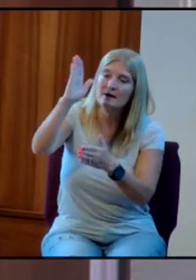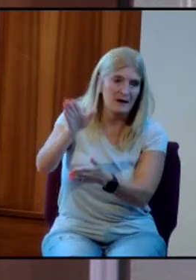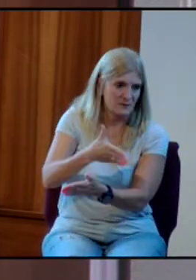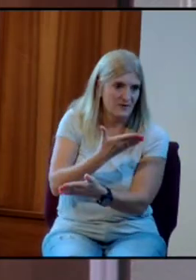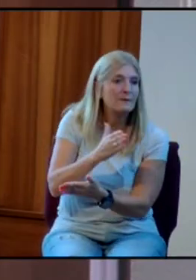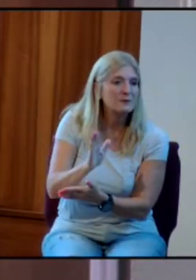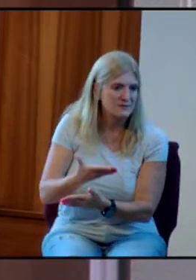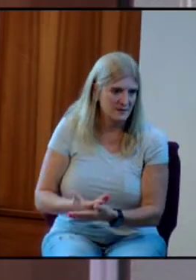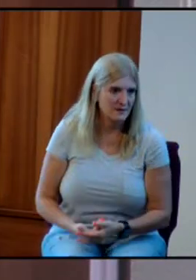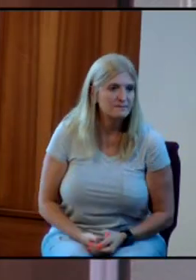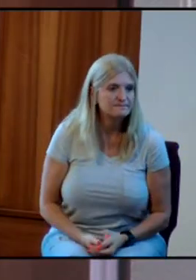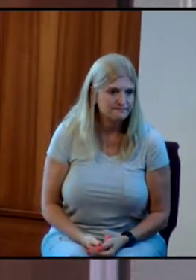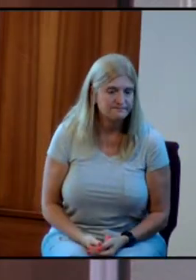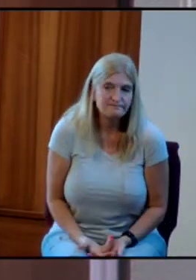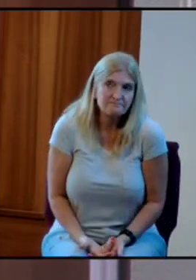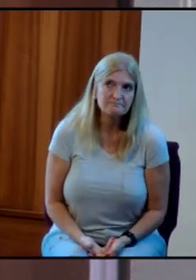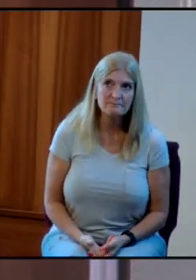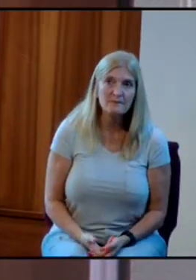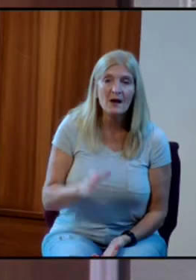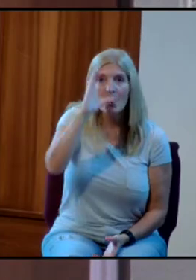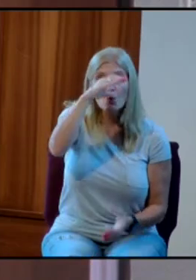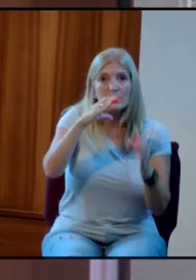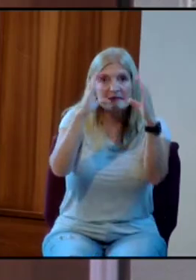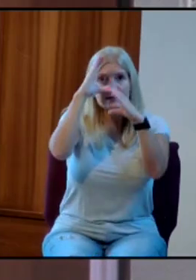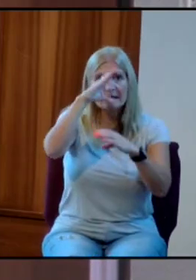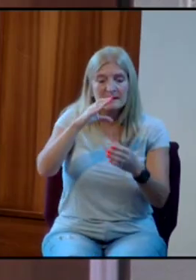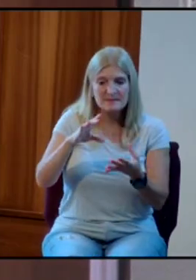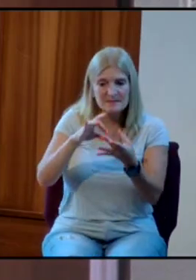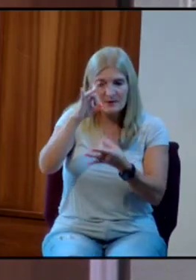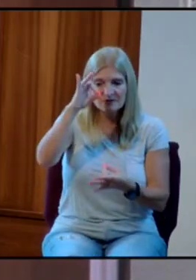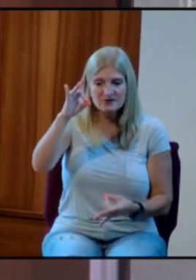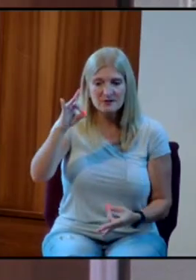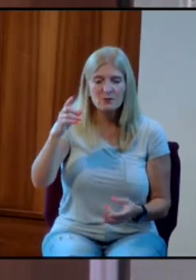We seek him spiritually when we meditate.